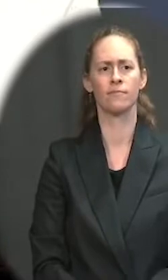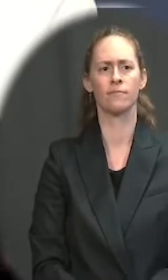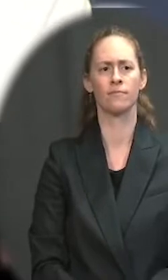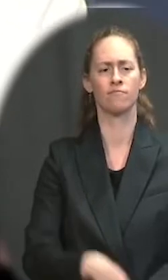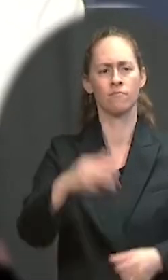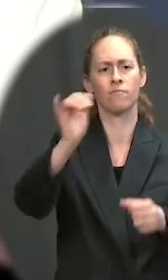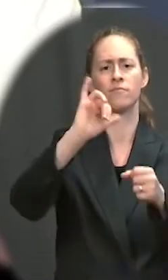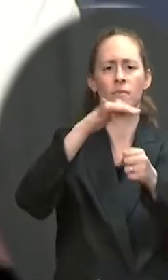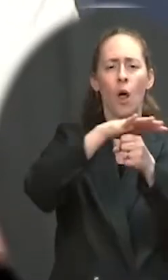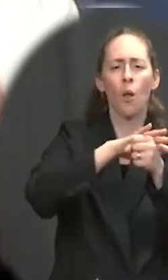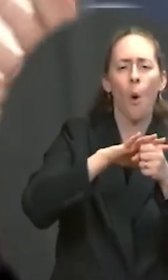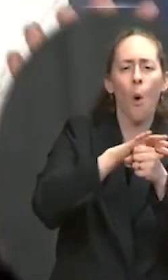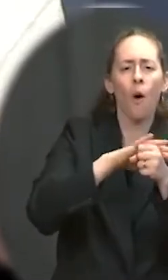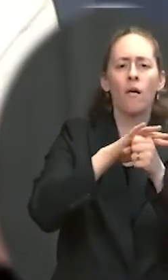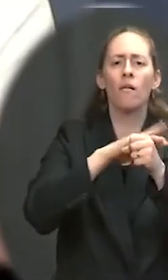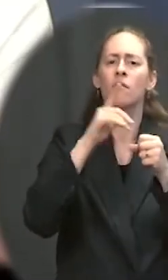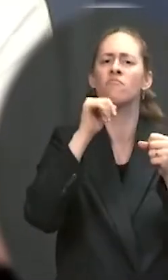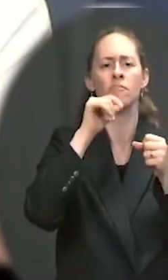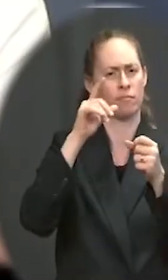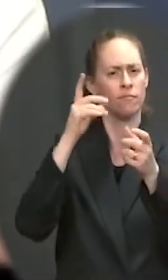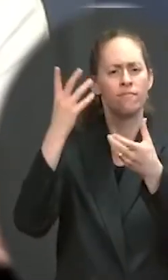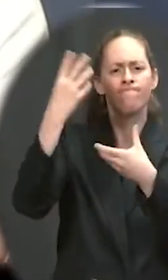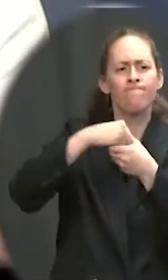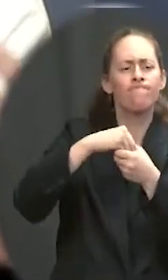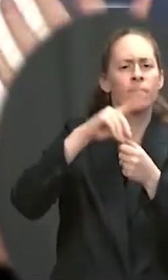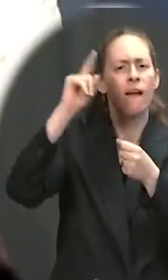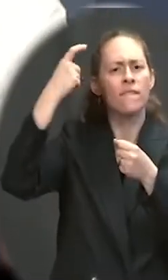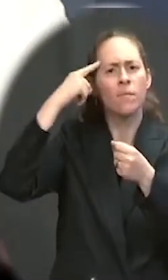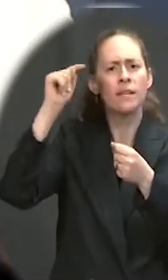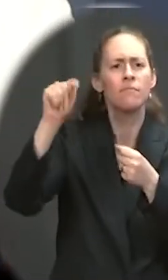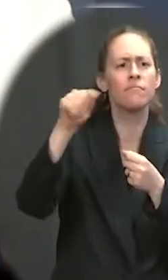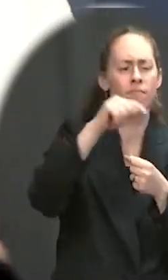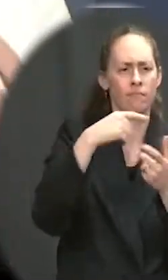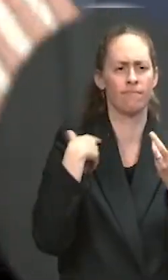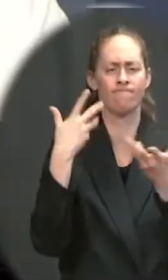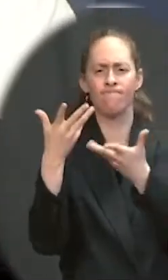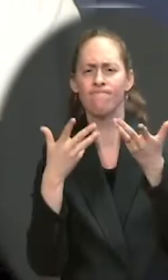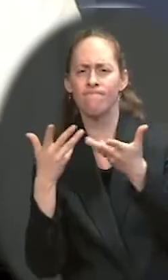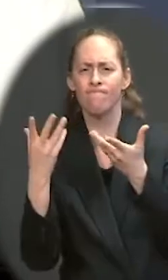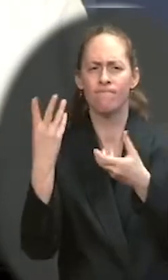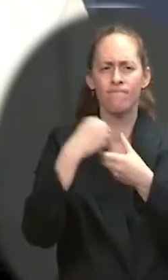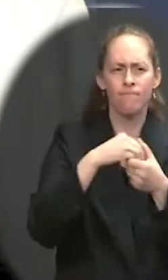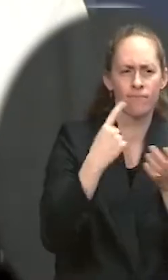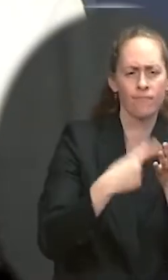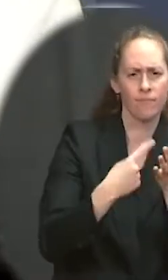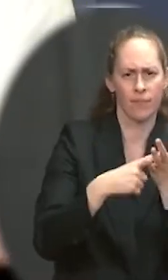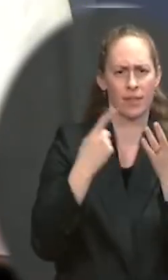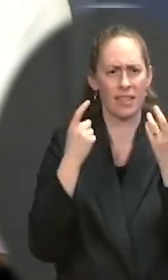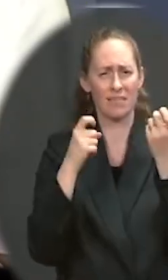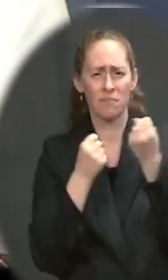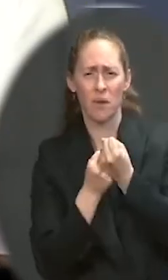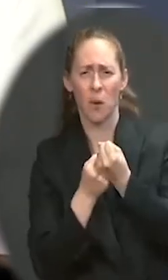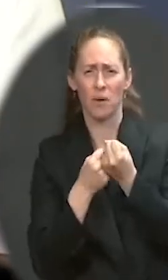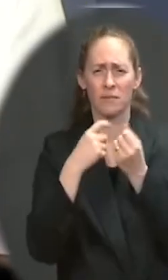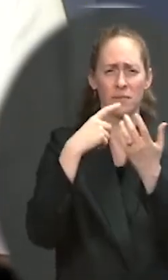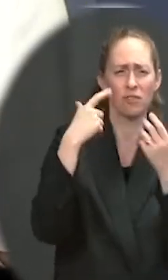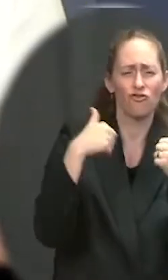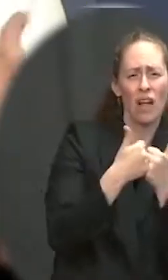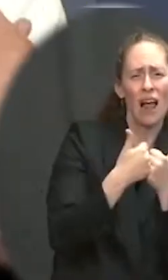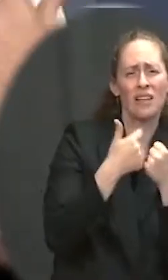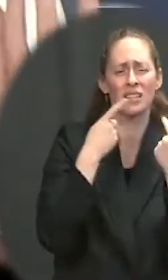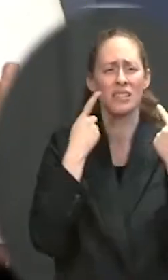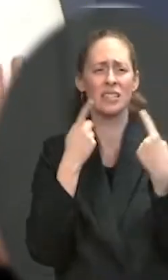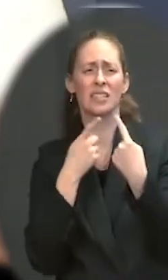about where the public health guidance is going, questions they have, and even sometimes challenges they have in their communities.